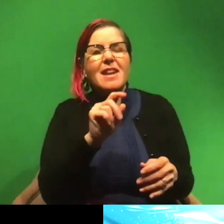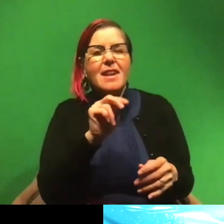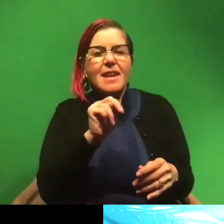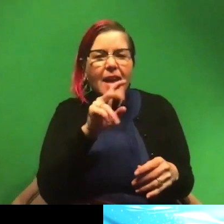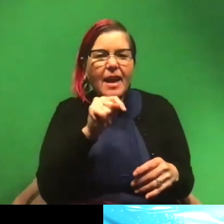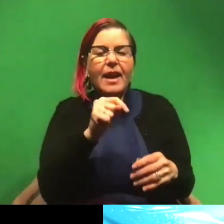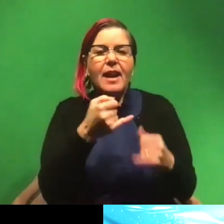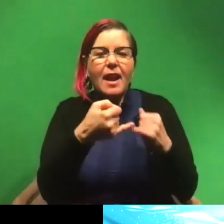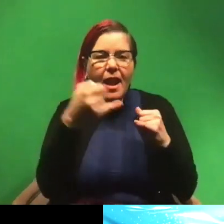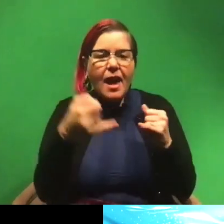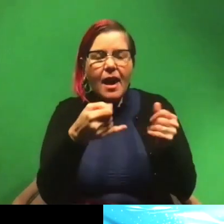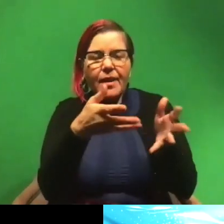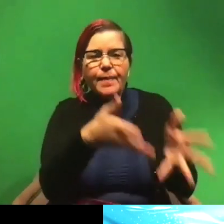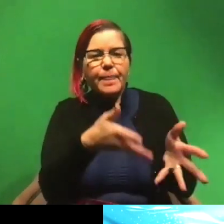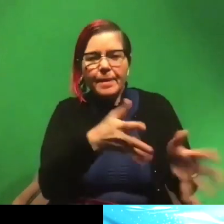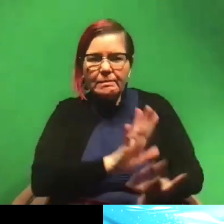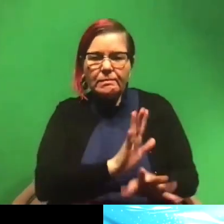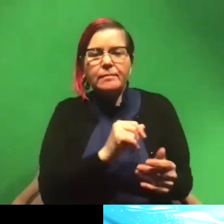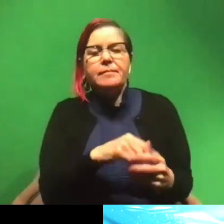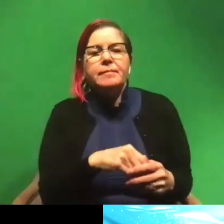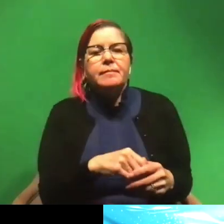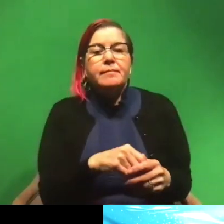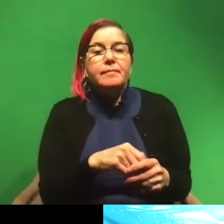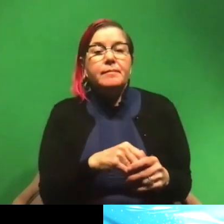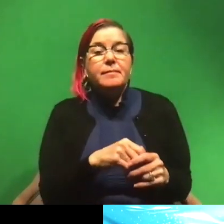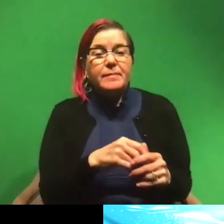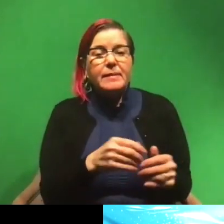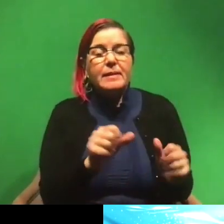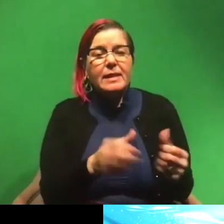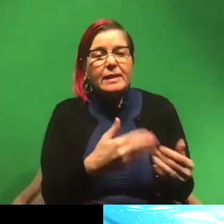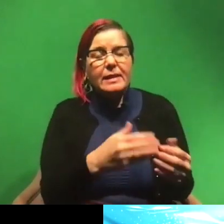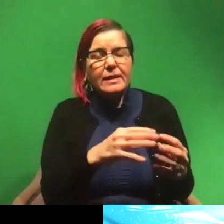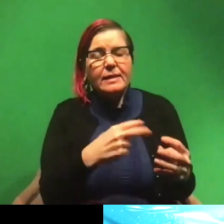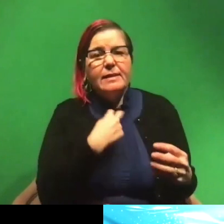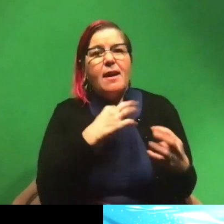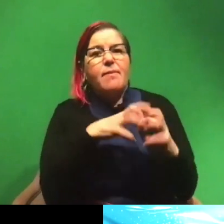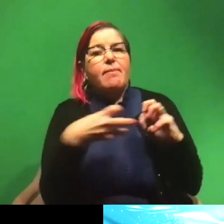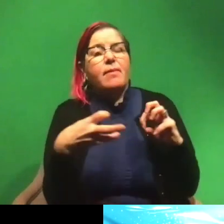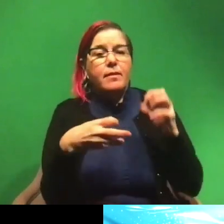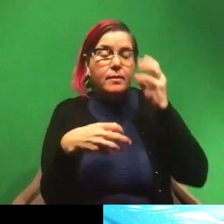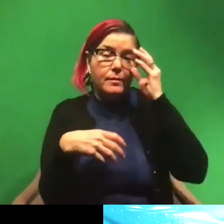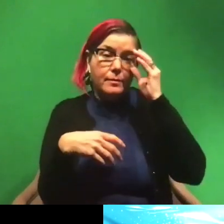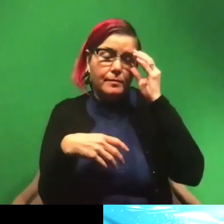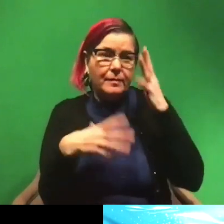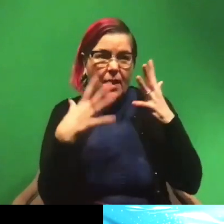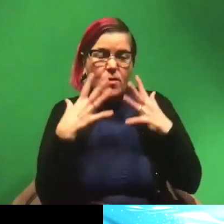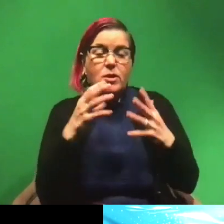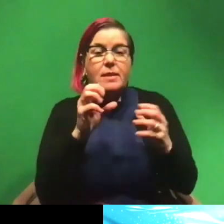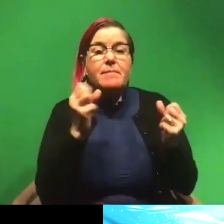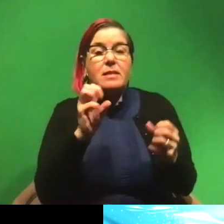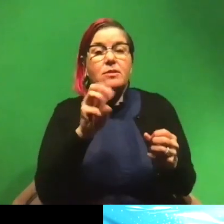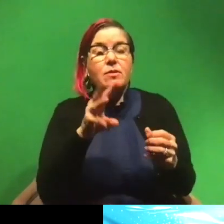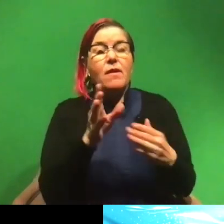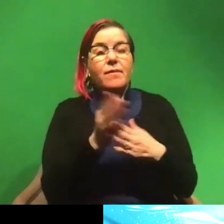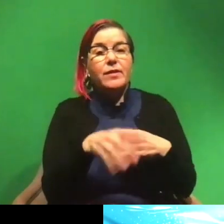lying around, um, that they can get tangled up in. Um, cause unfortunately a lot of sawfish have been